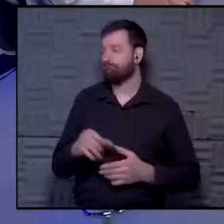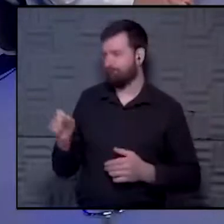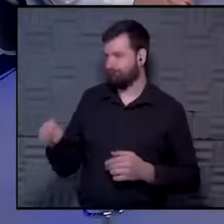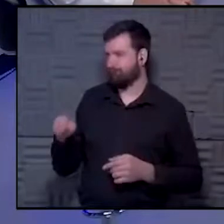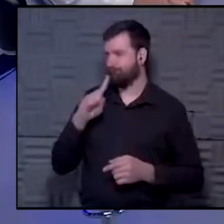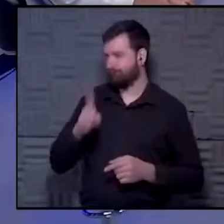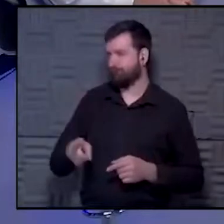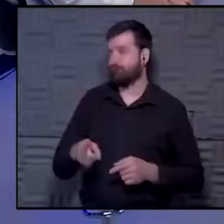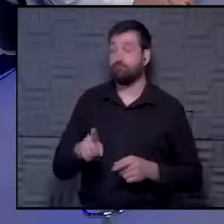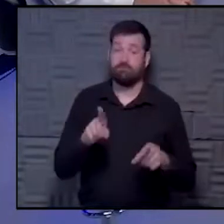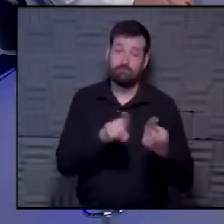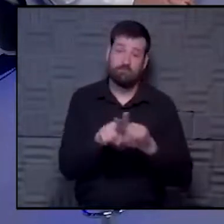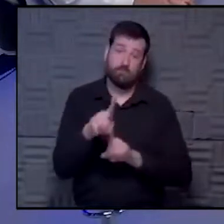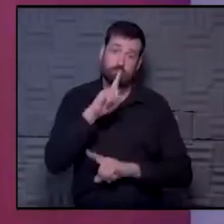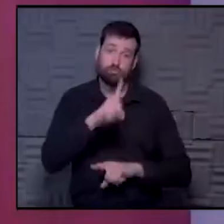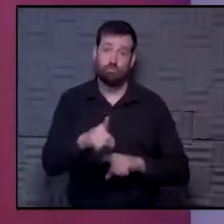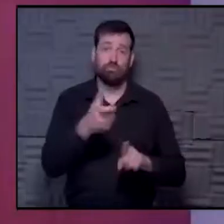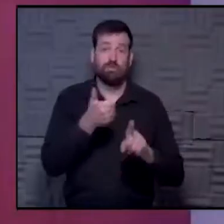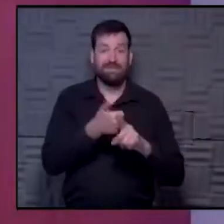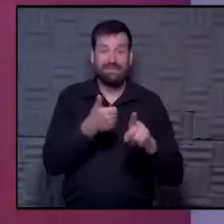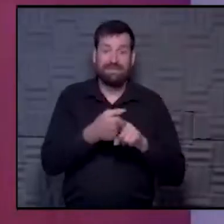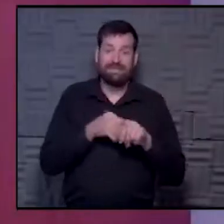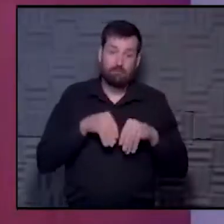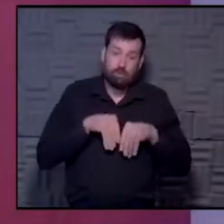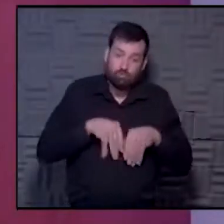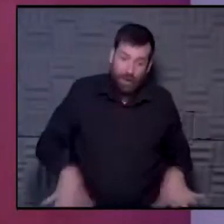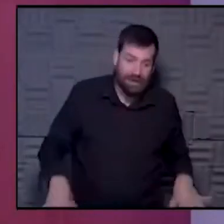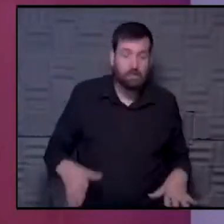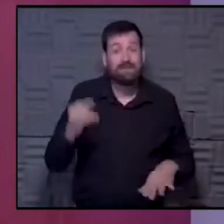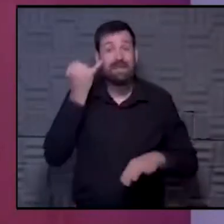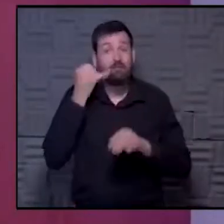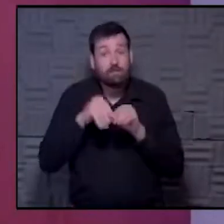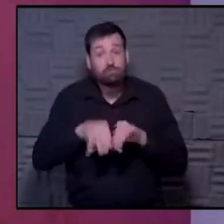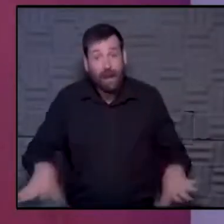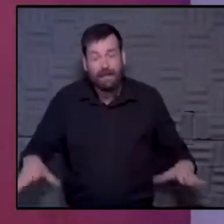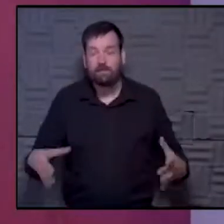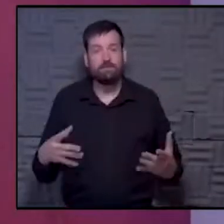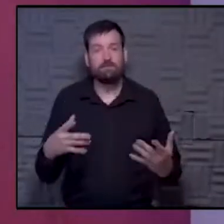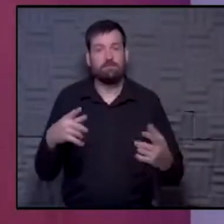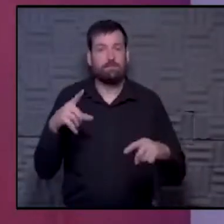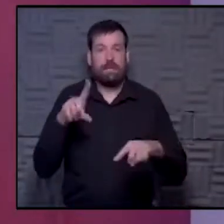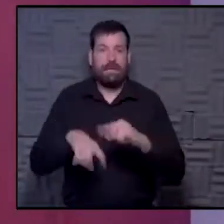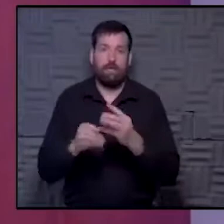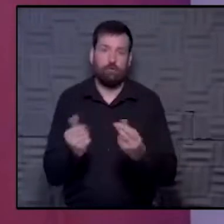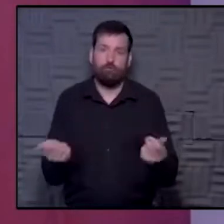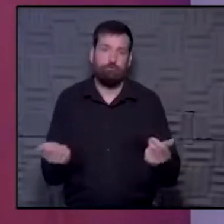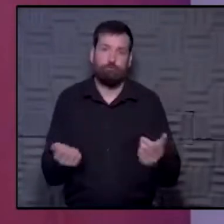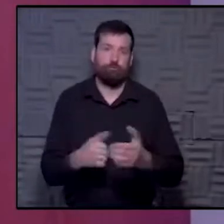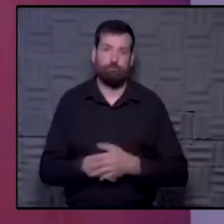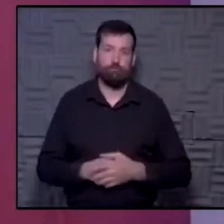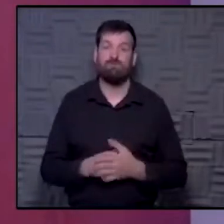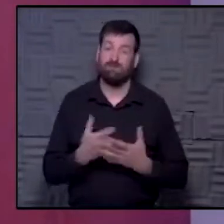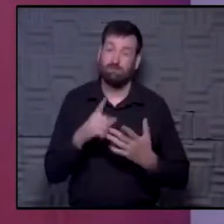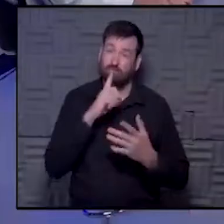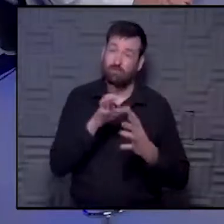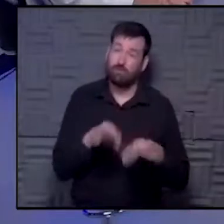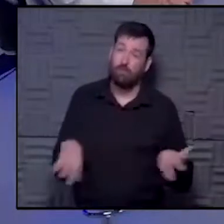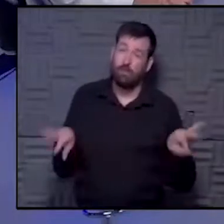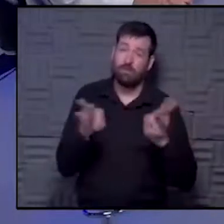also make a difference between whether the cancer has spread, which is not curable, or before it spreads. So I think this is a really important issue.